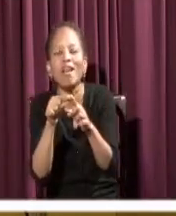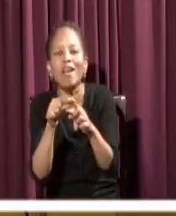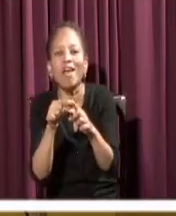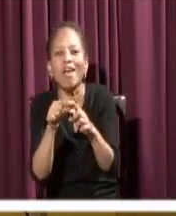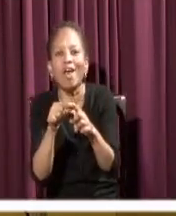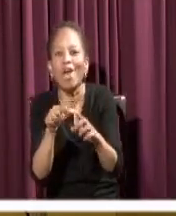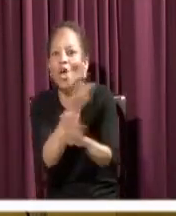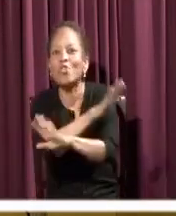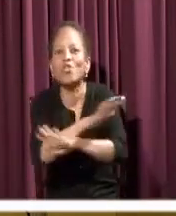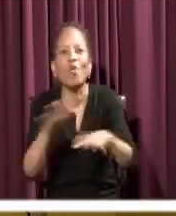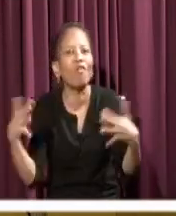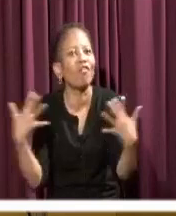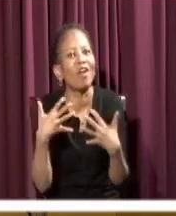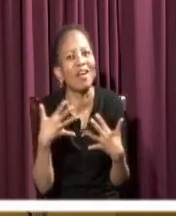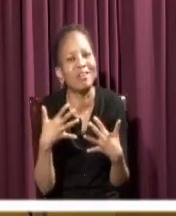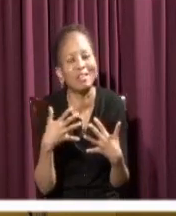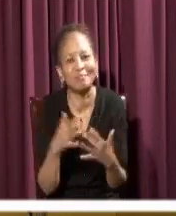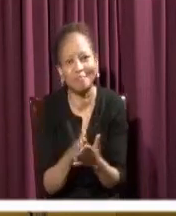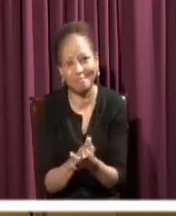She has to be scared.